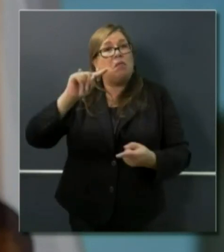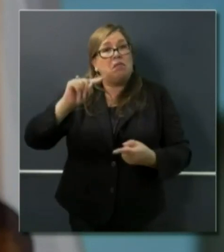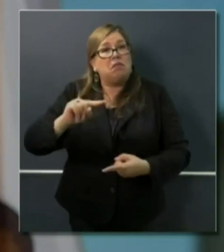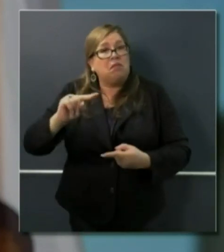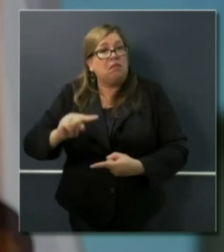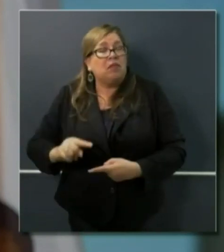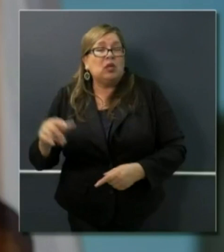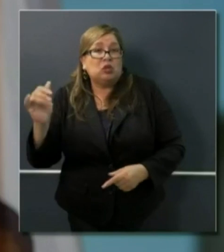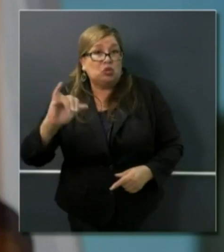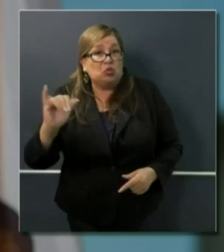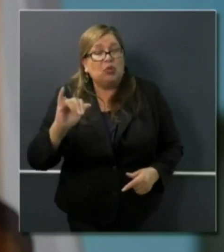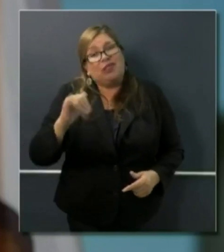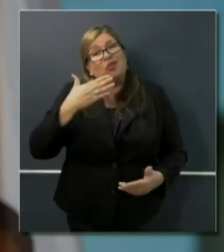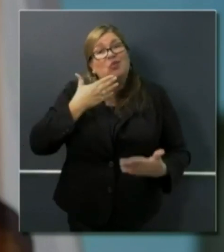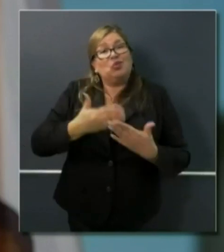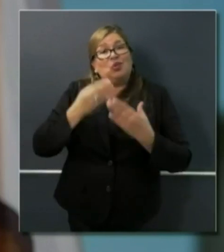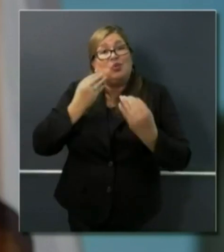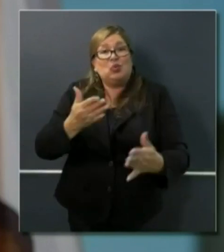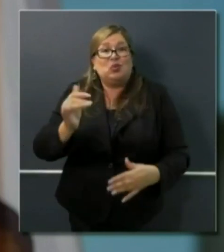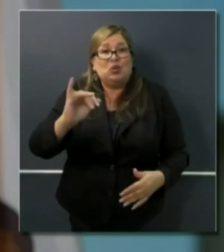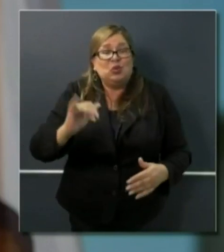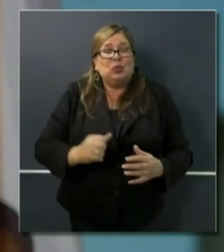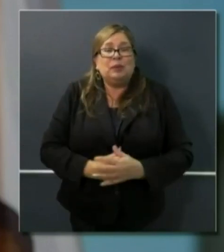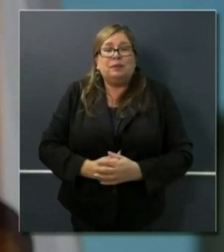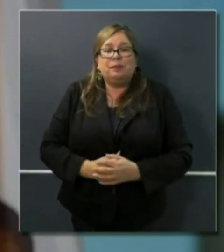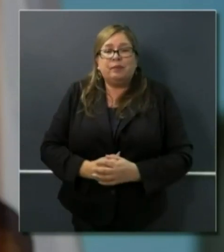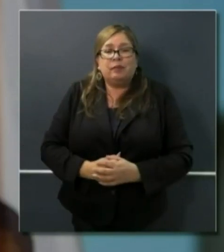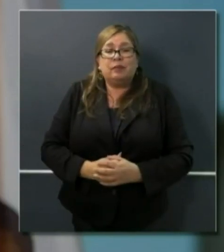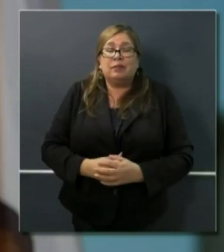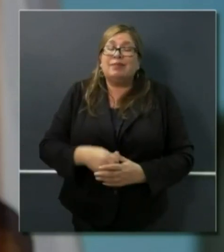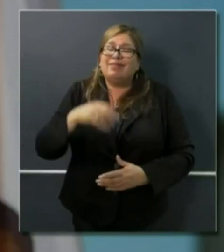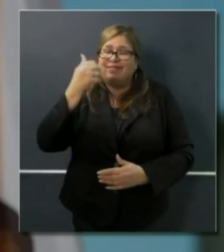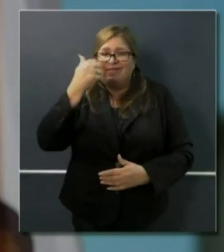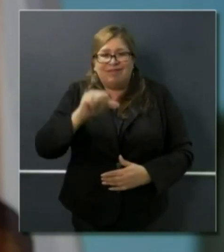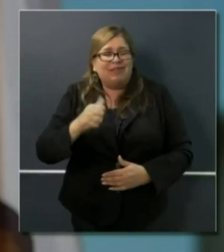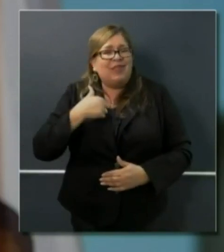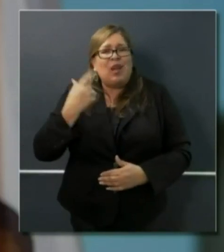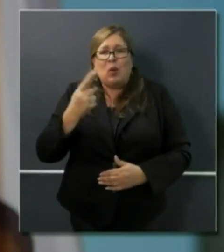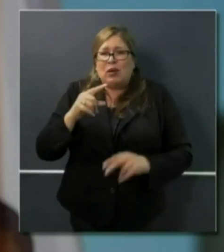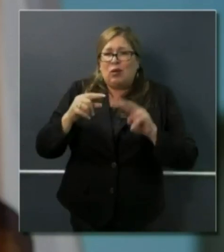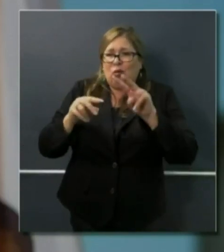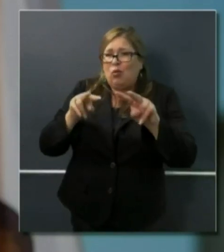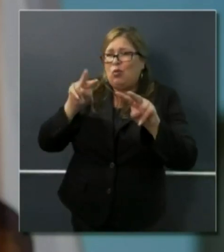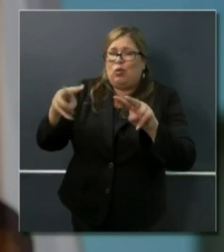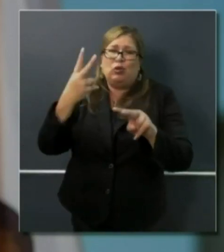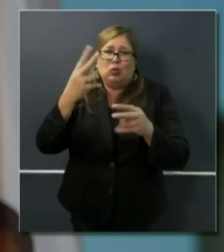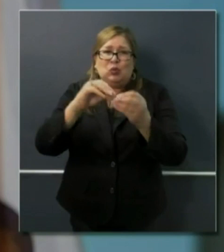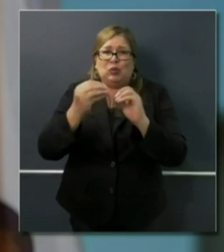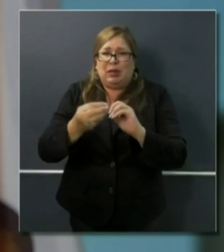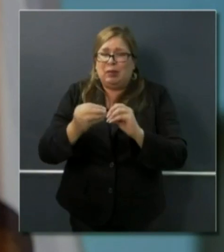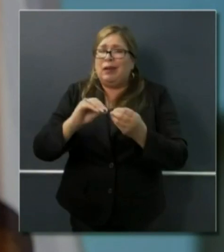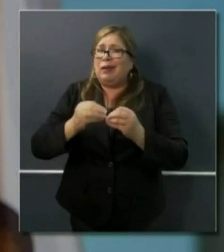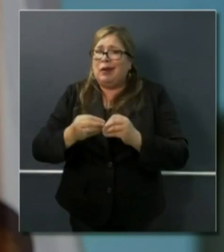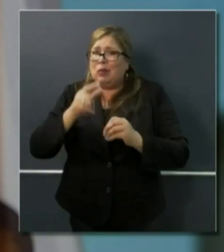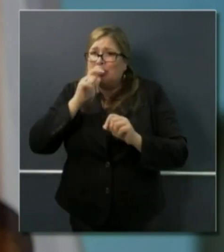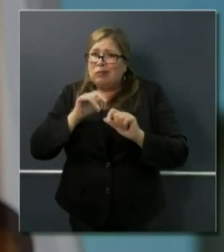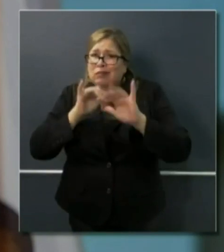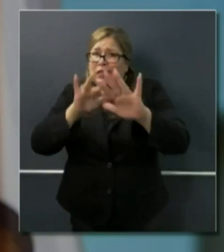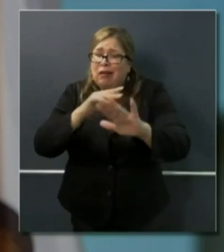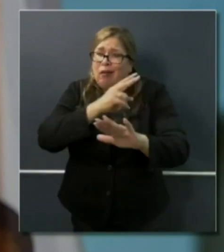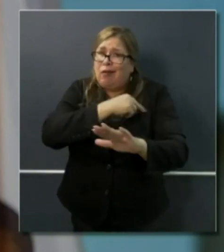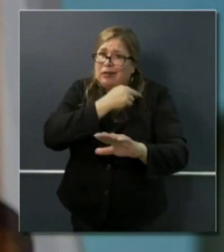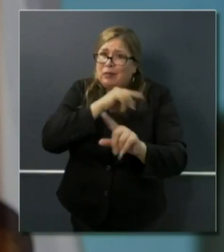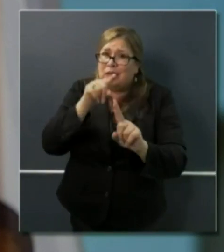well. I'll remind you what I do on a daily basis. Those are the two numbers I look at every morning when I wake up first. And those are the